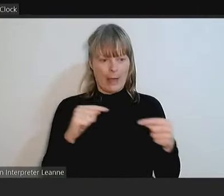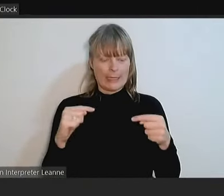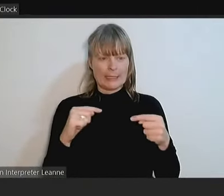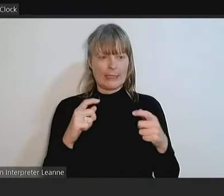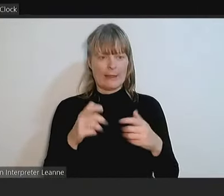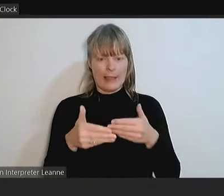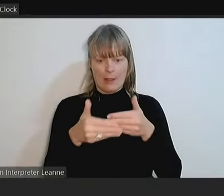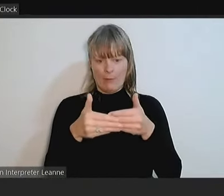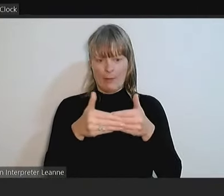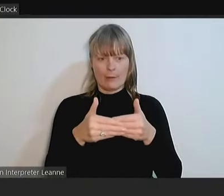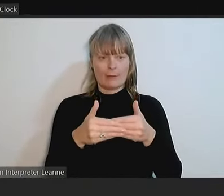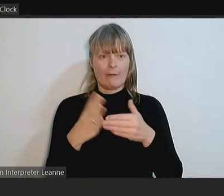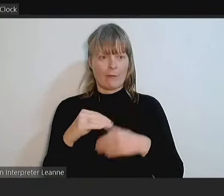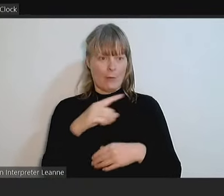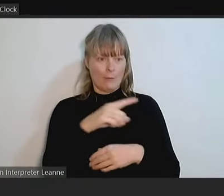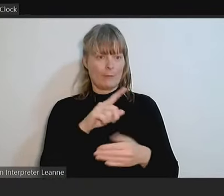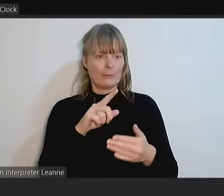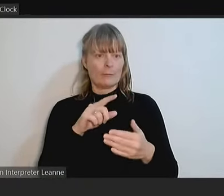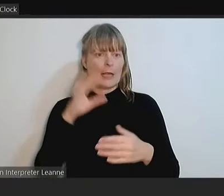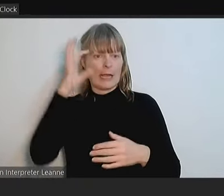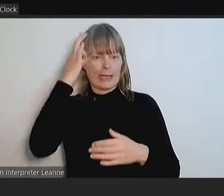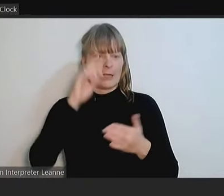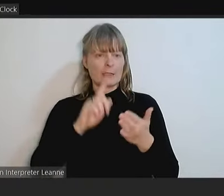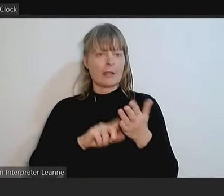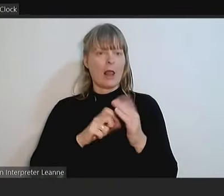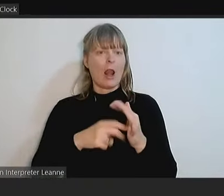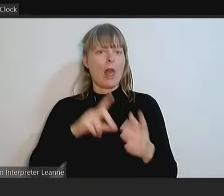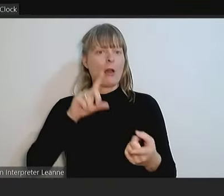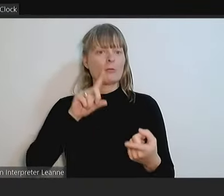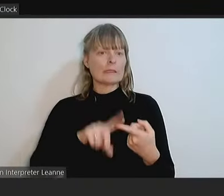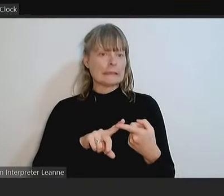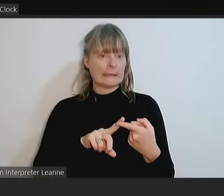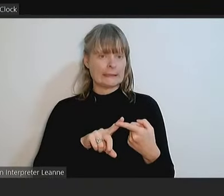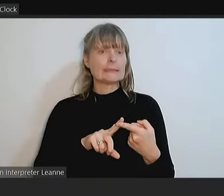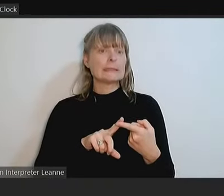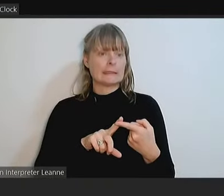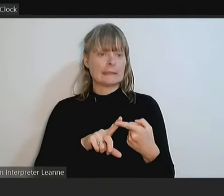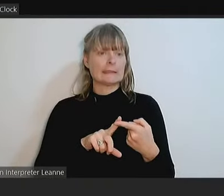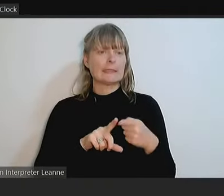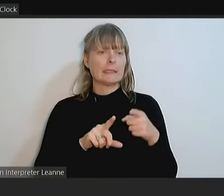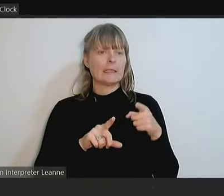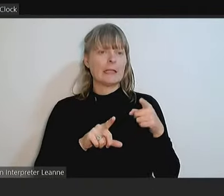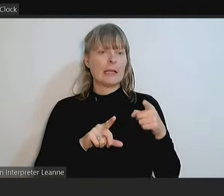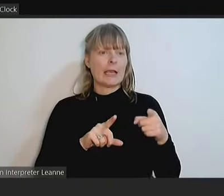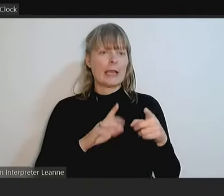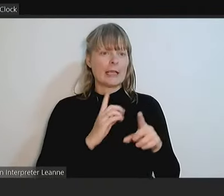Depending on the outcome, Councillor Lawrence will have an opportunity to speak with the substantive motion.